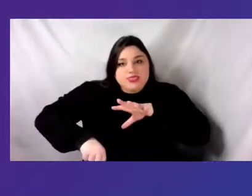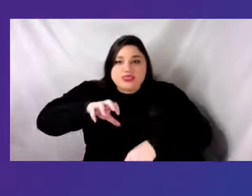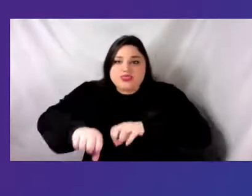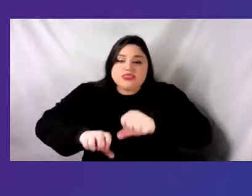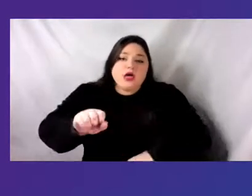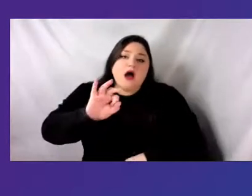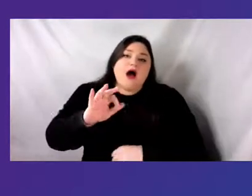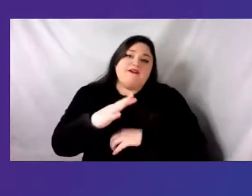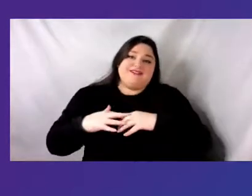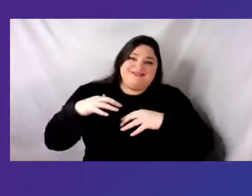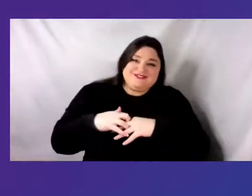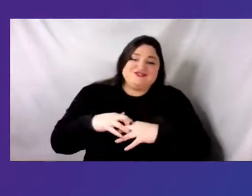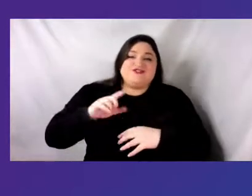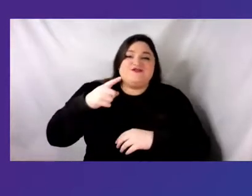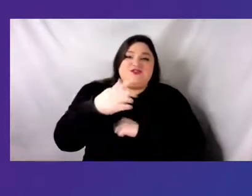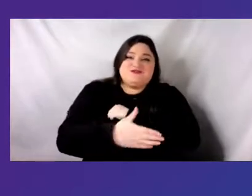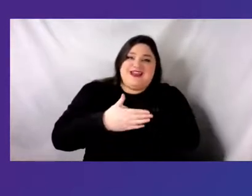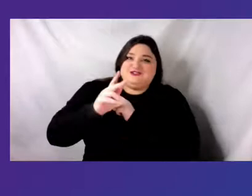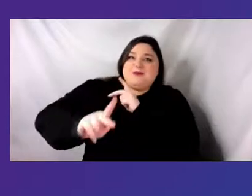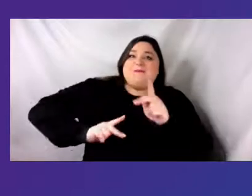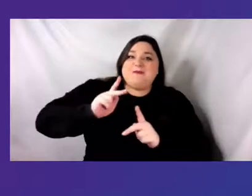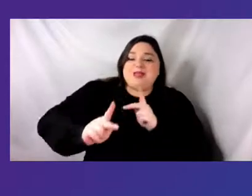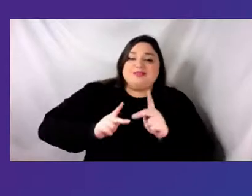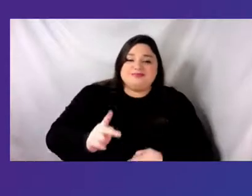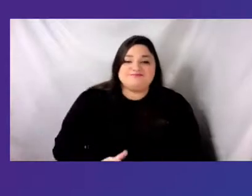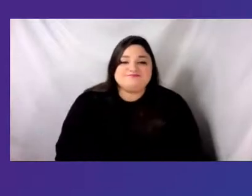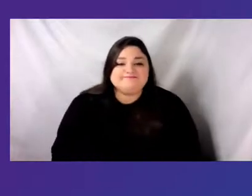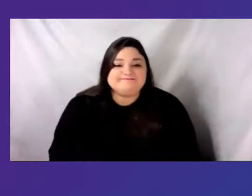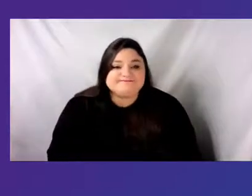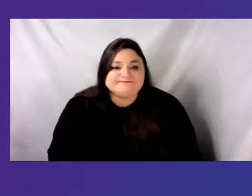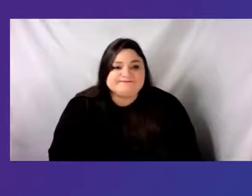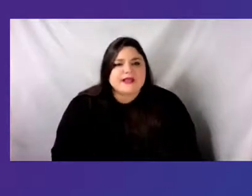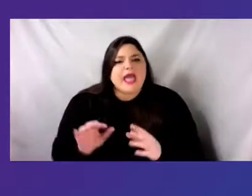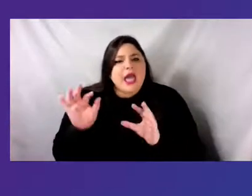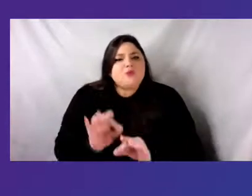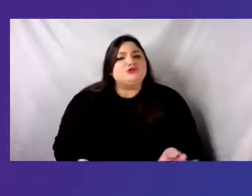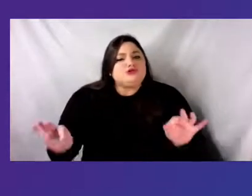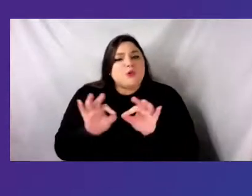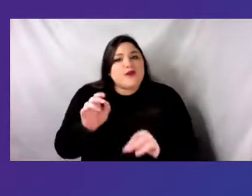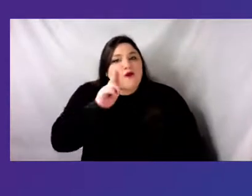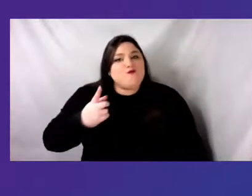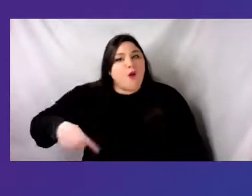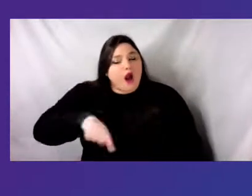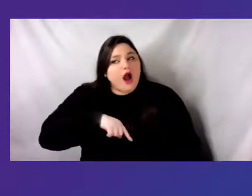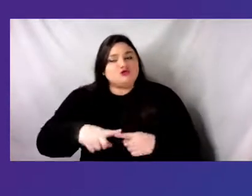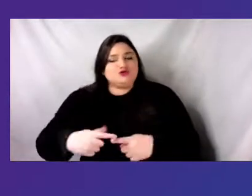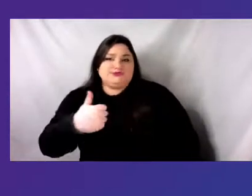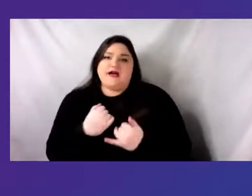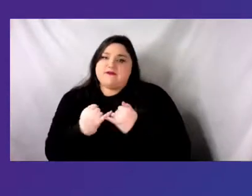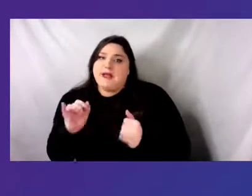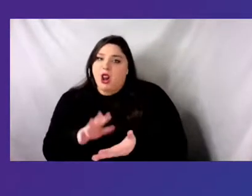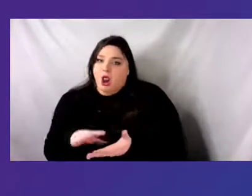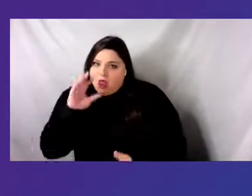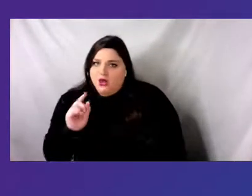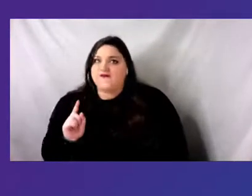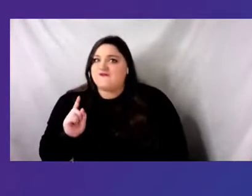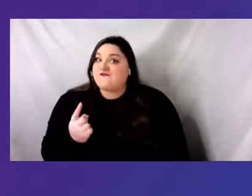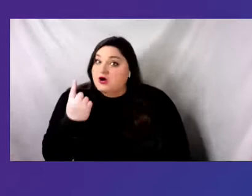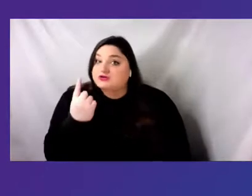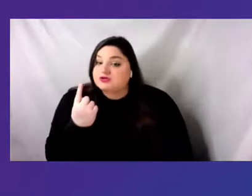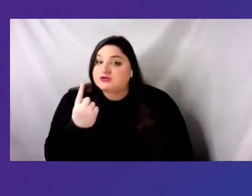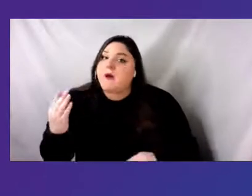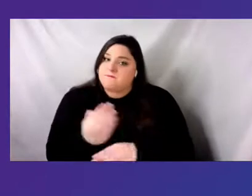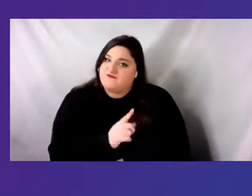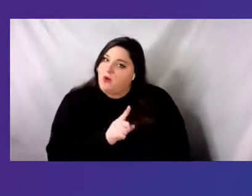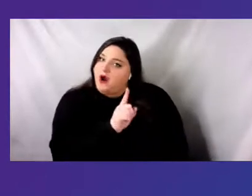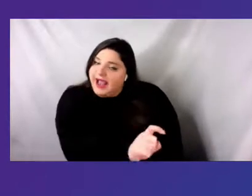First Nations people. It was necessary for us to undergo this learning on our own first, with resources readily available to